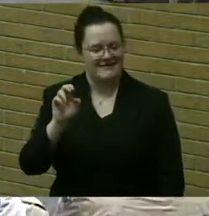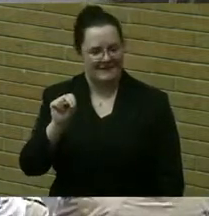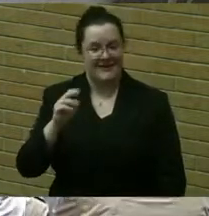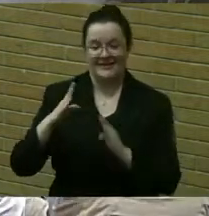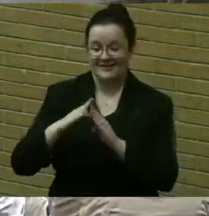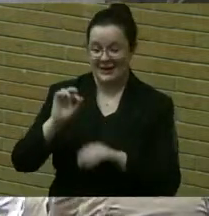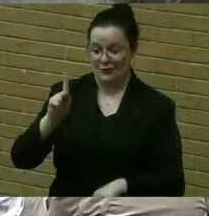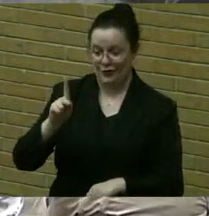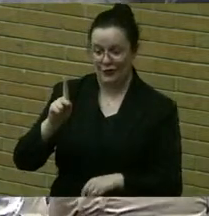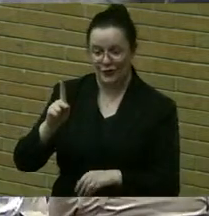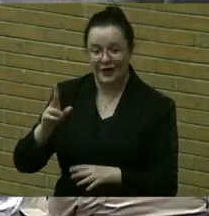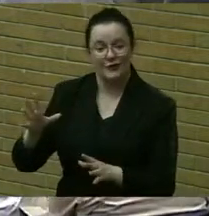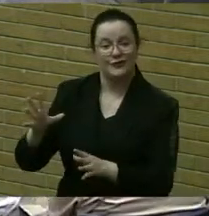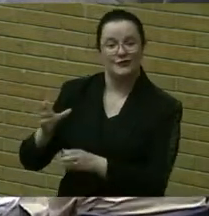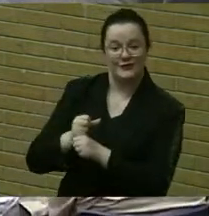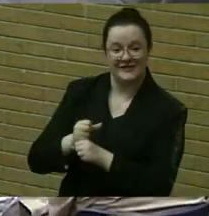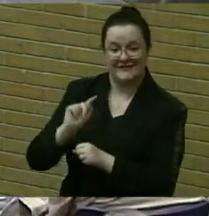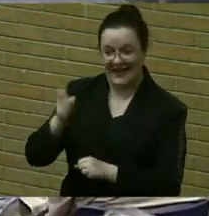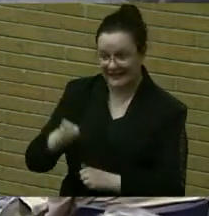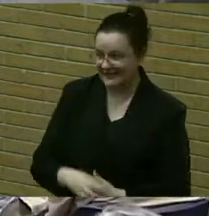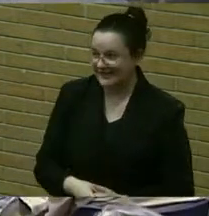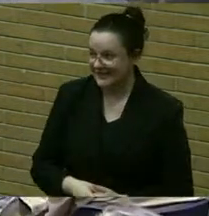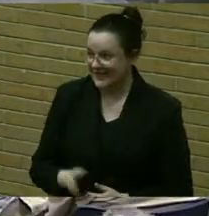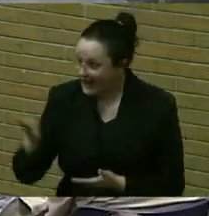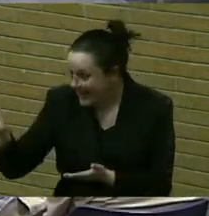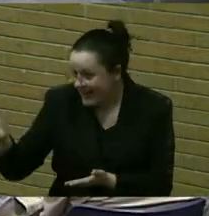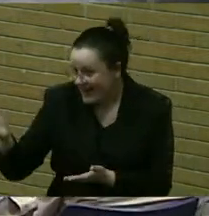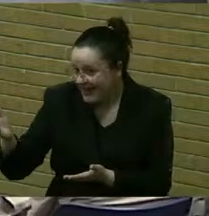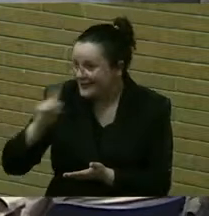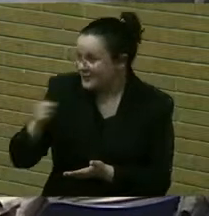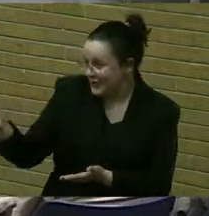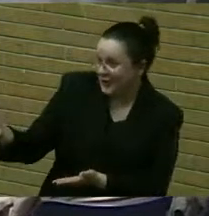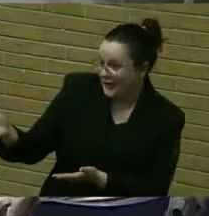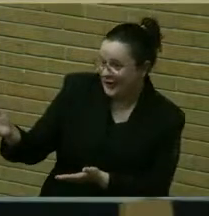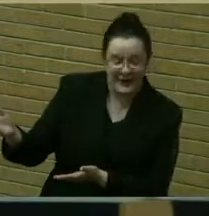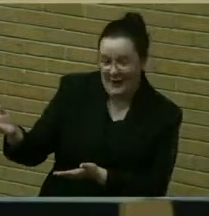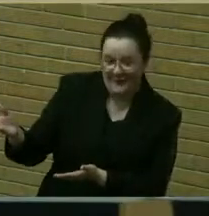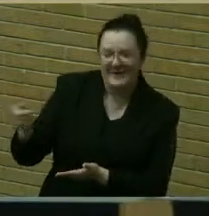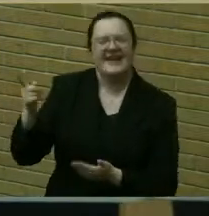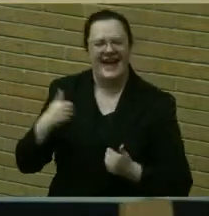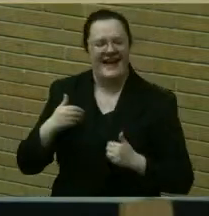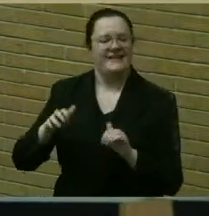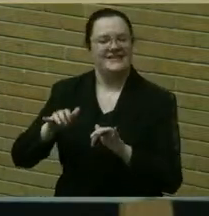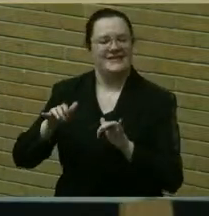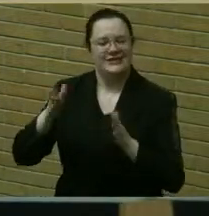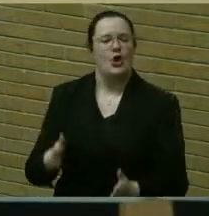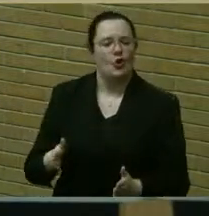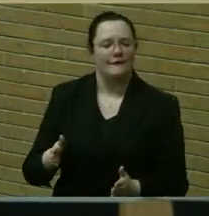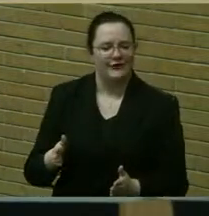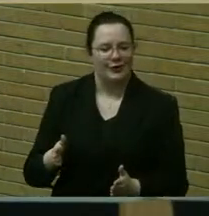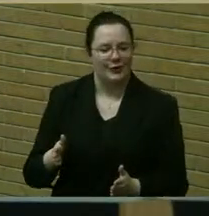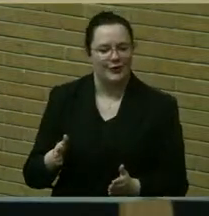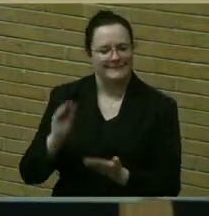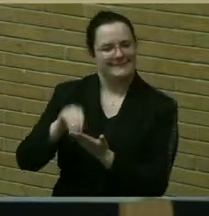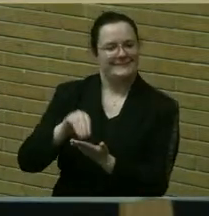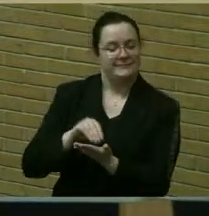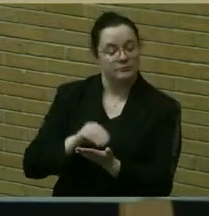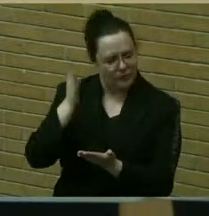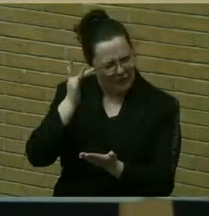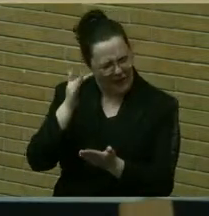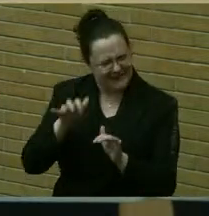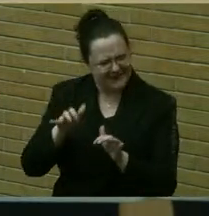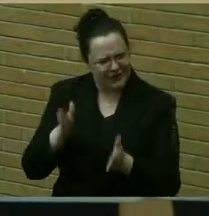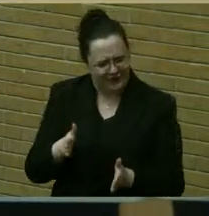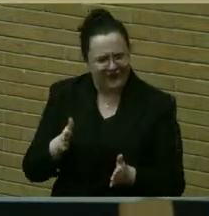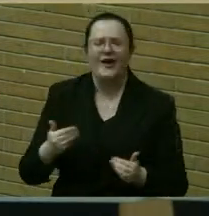Sure. No? Okay. We have a stenographer, and the reason we have a stenographer is because we have a